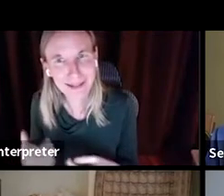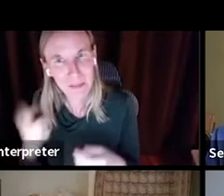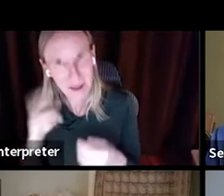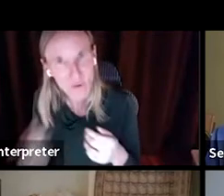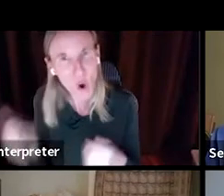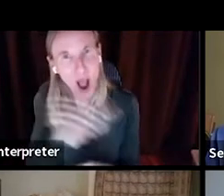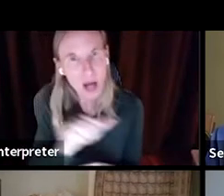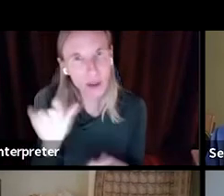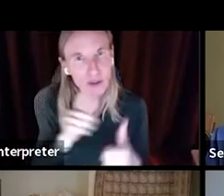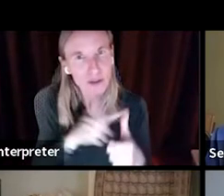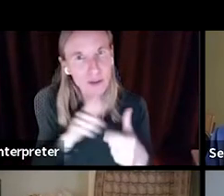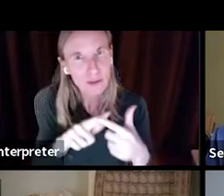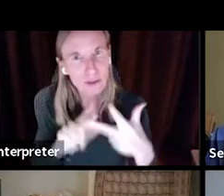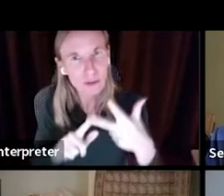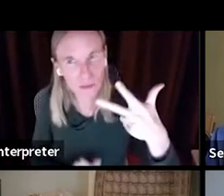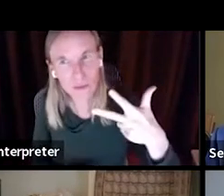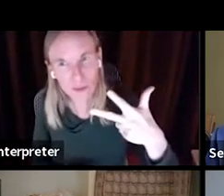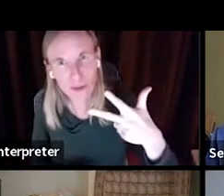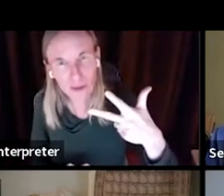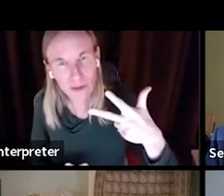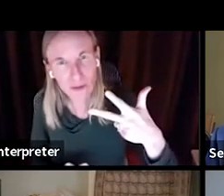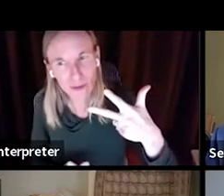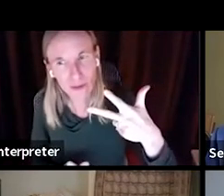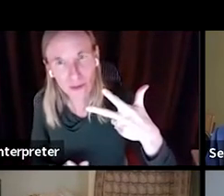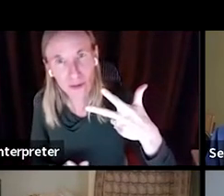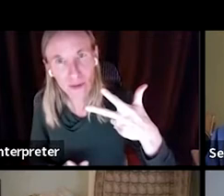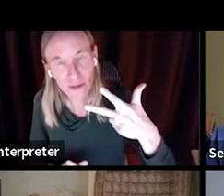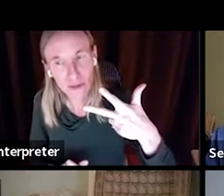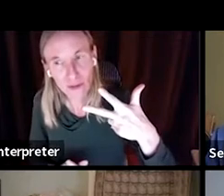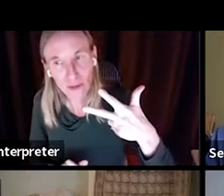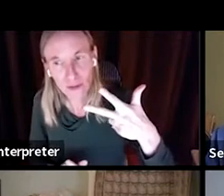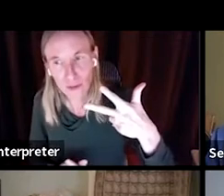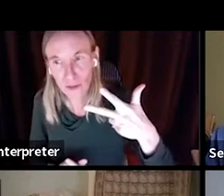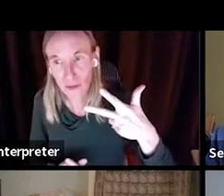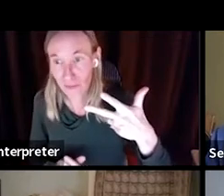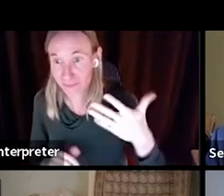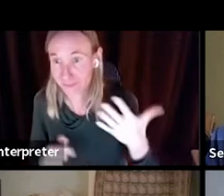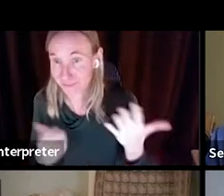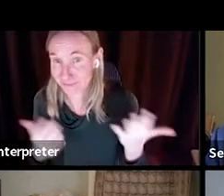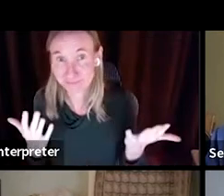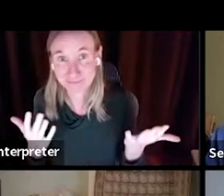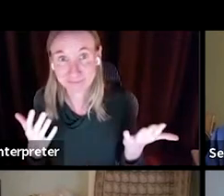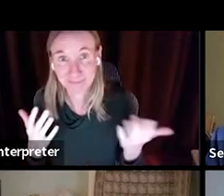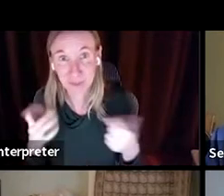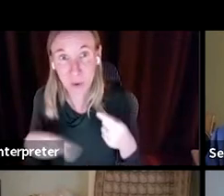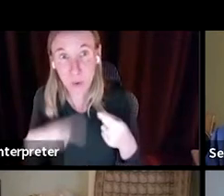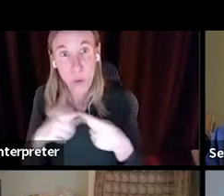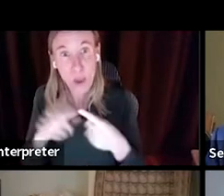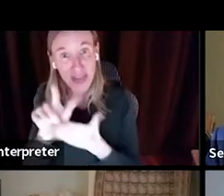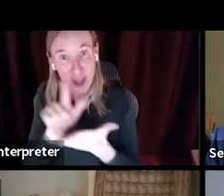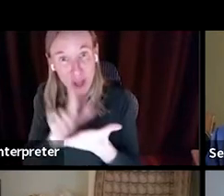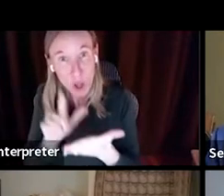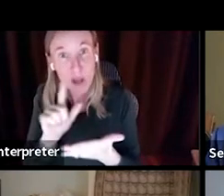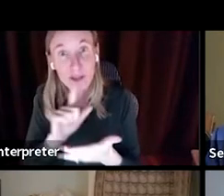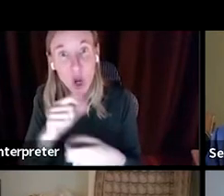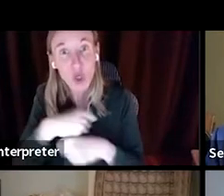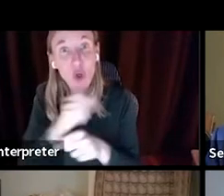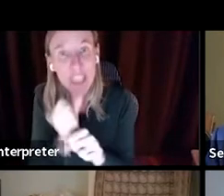enforced in the agencies, but when they're being created in the legislature.